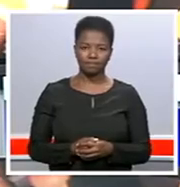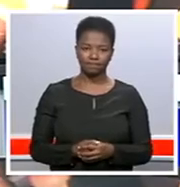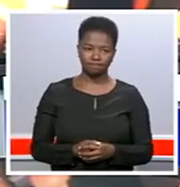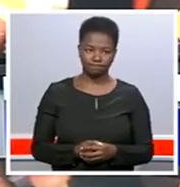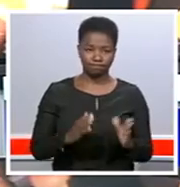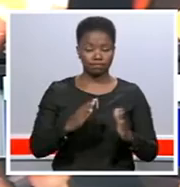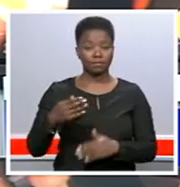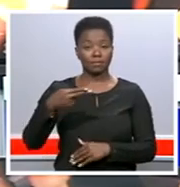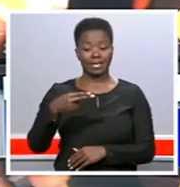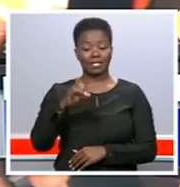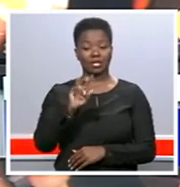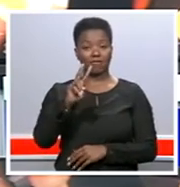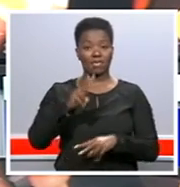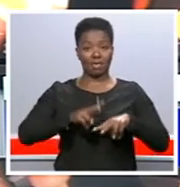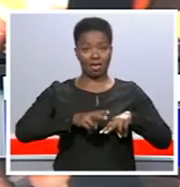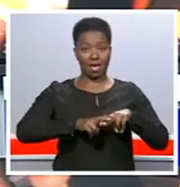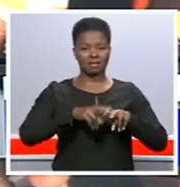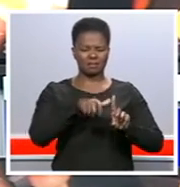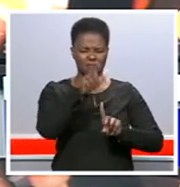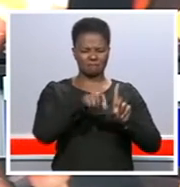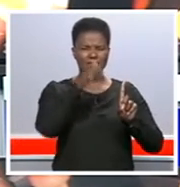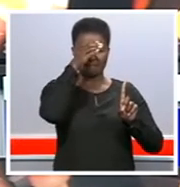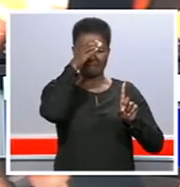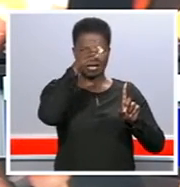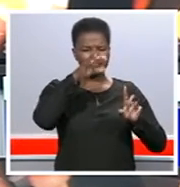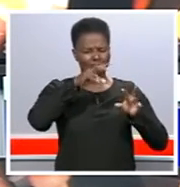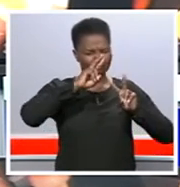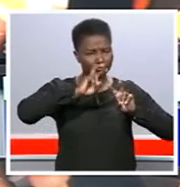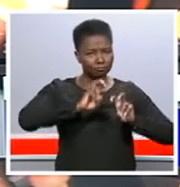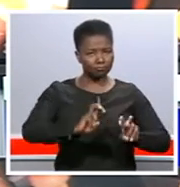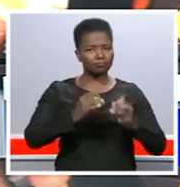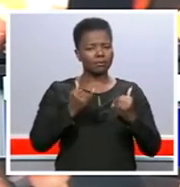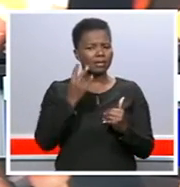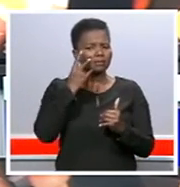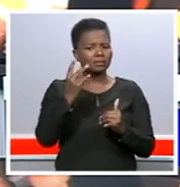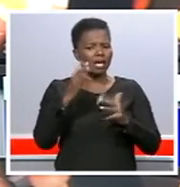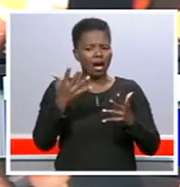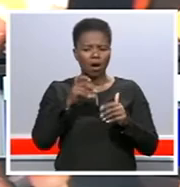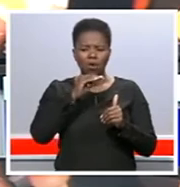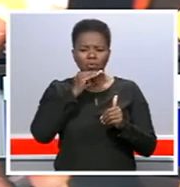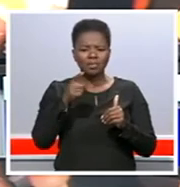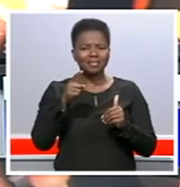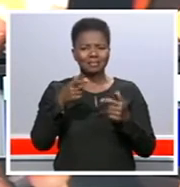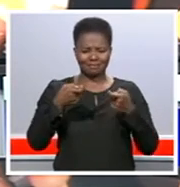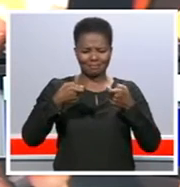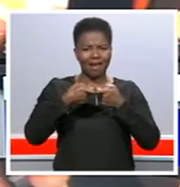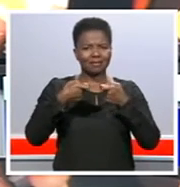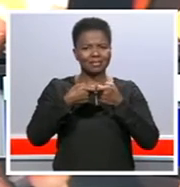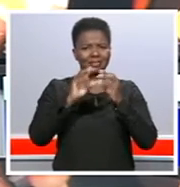HIV-AIDS experts are experimenting with electronic devices to monitor ARV adherence.